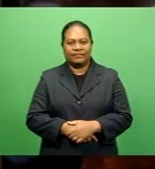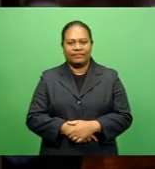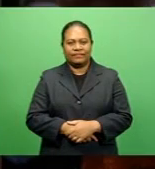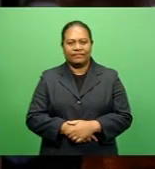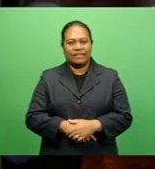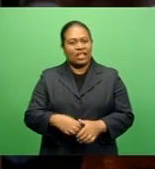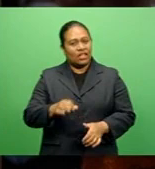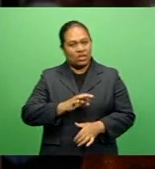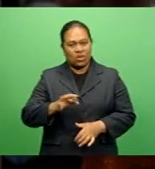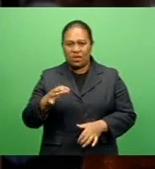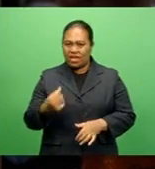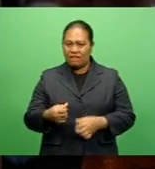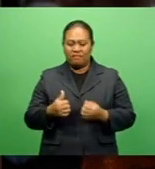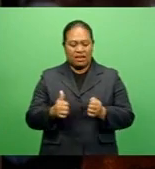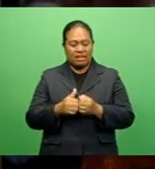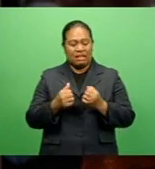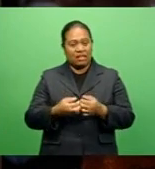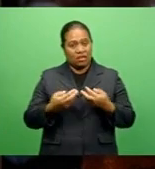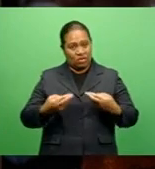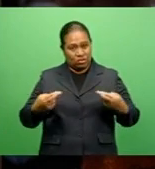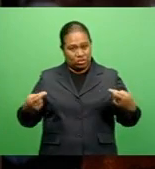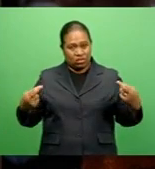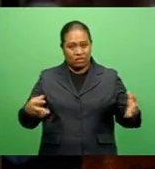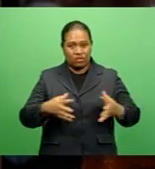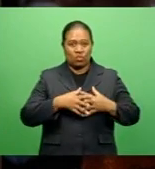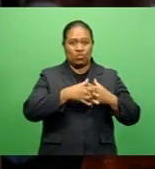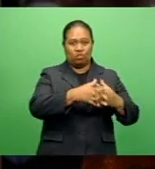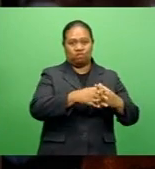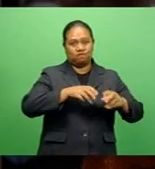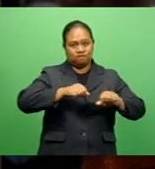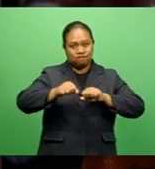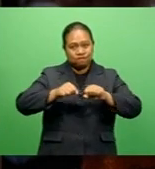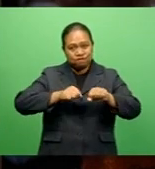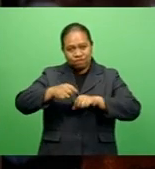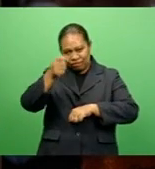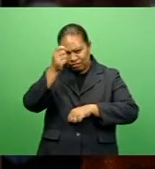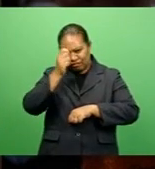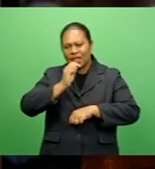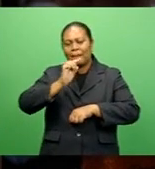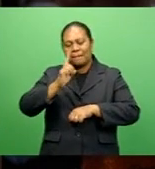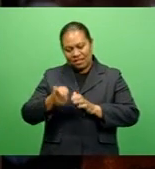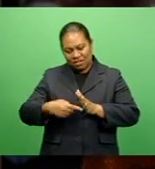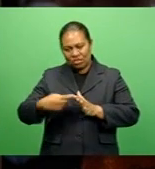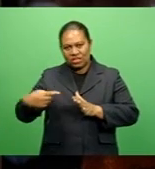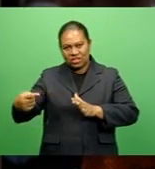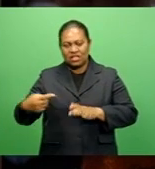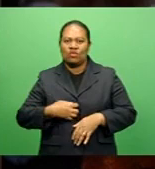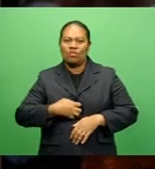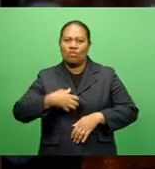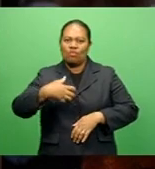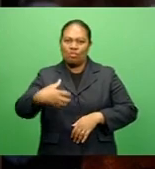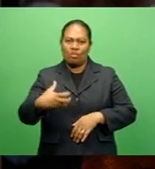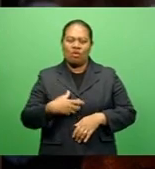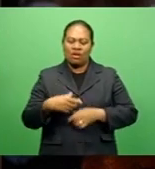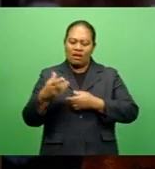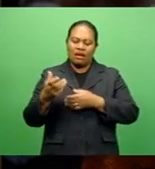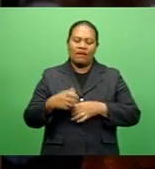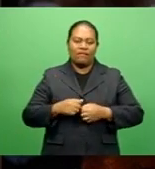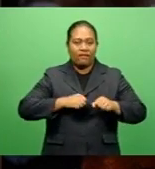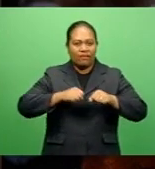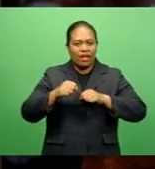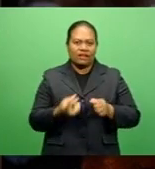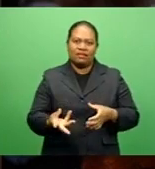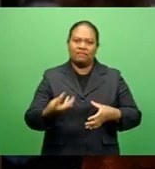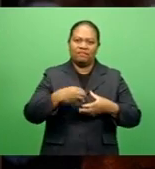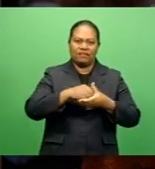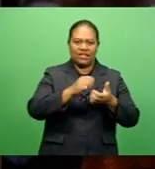Despite a lack of adequate resources, western boxing clubs have continued to draw in more fighters to the sport. The Butterfly